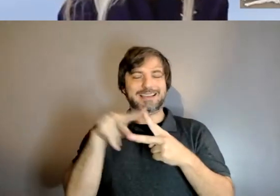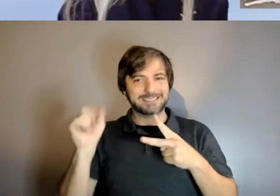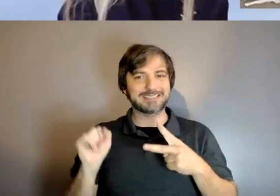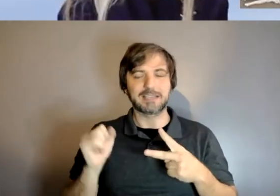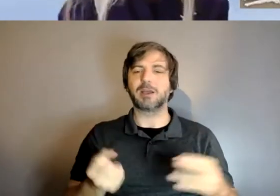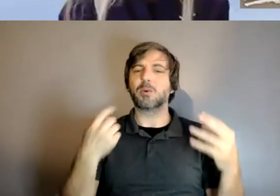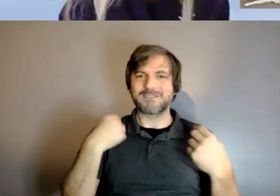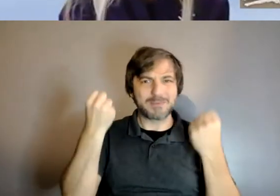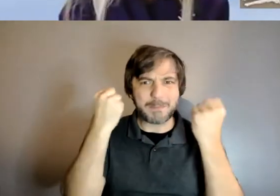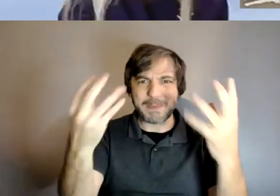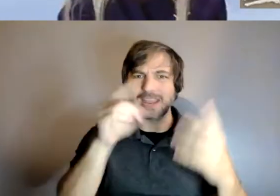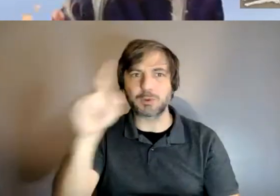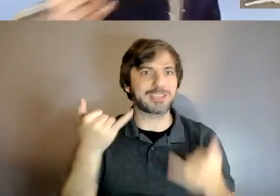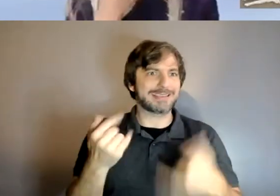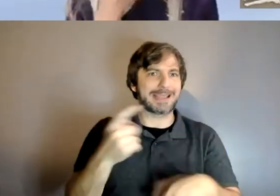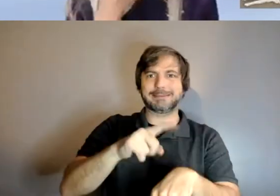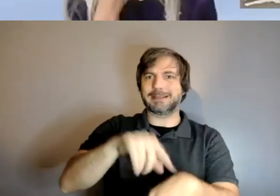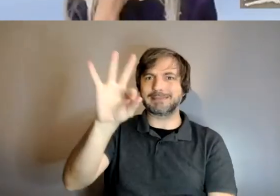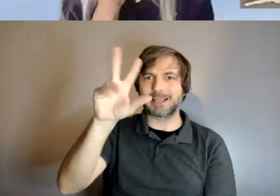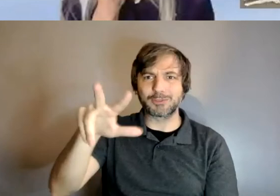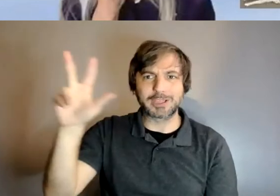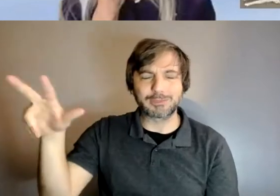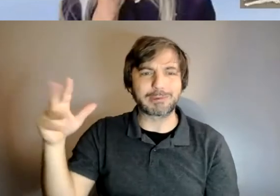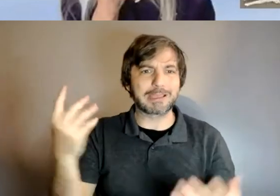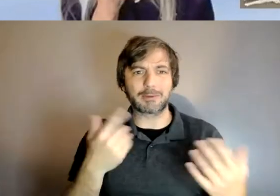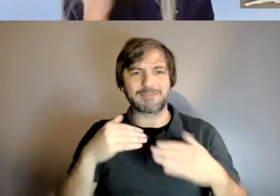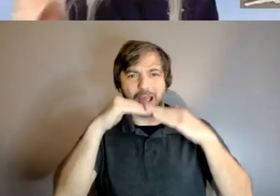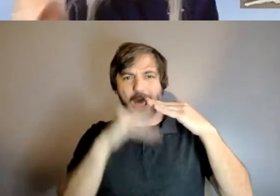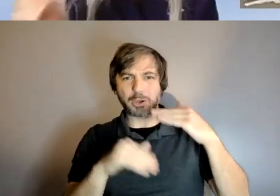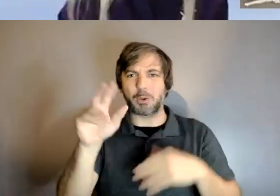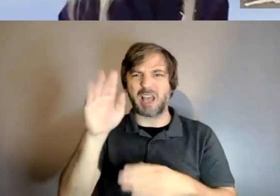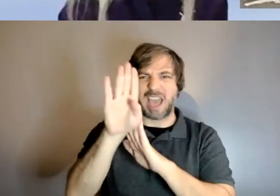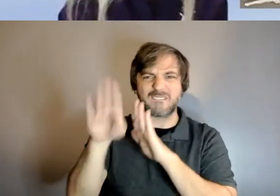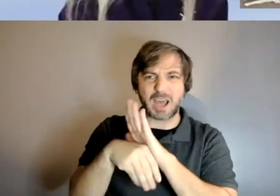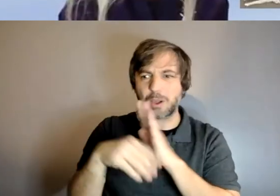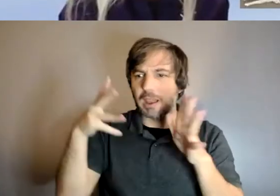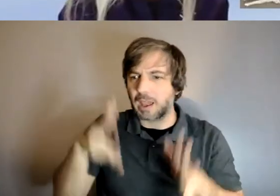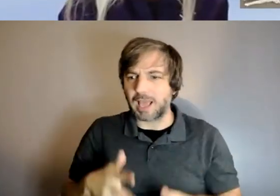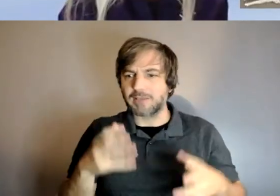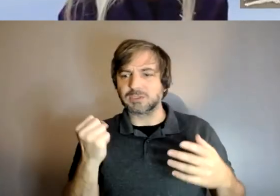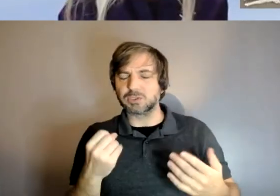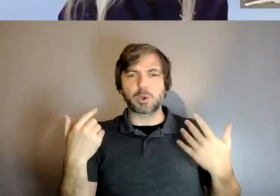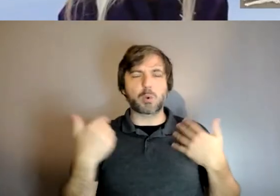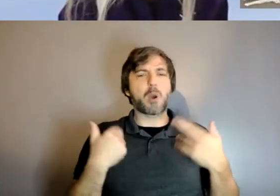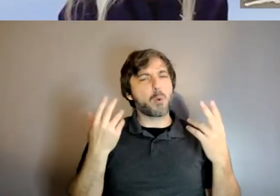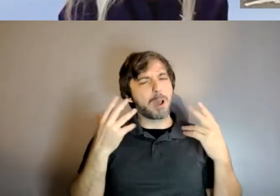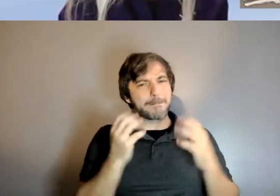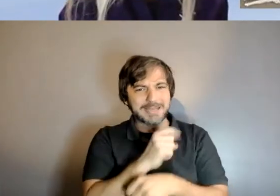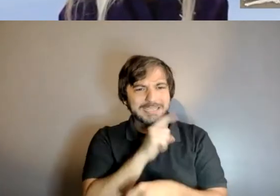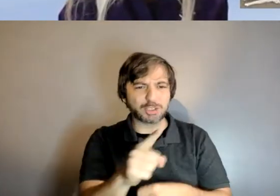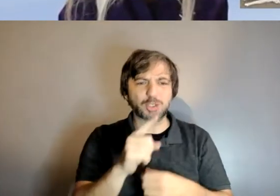of questions it's 9 33 we have just uh just a little bit less than a half an hour so i want to make sure um to get to all the questions